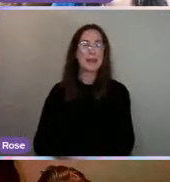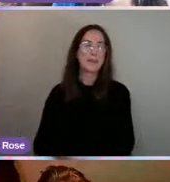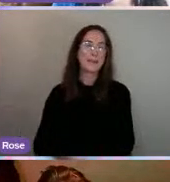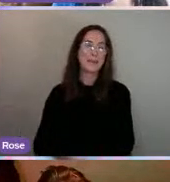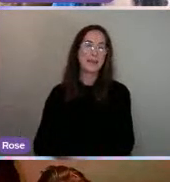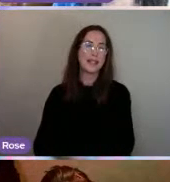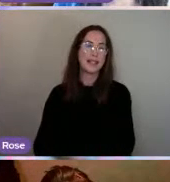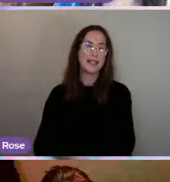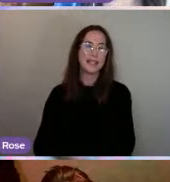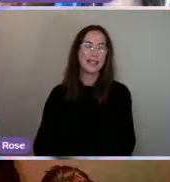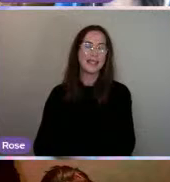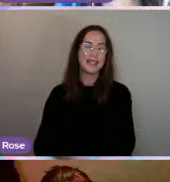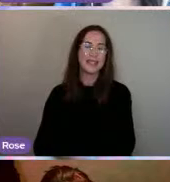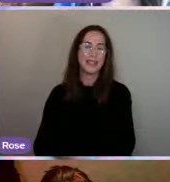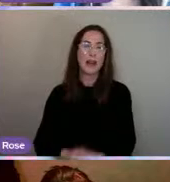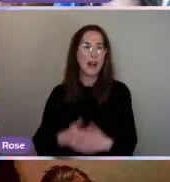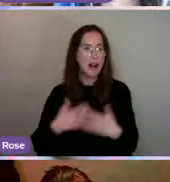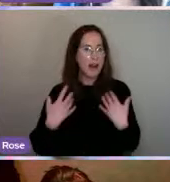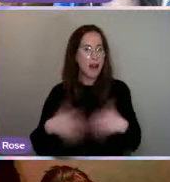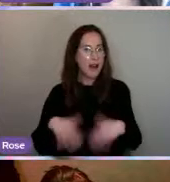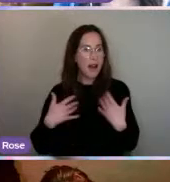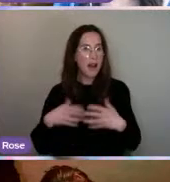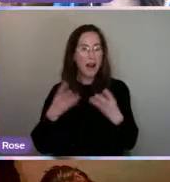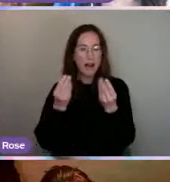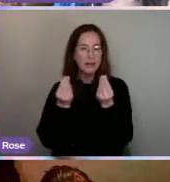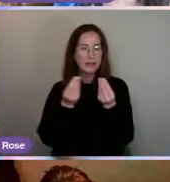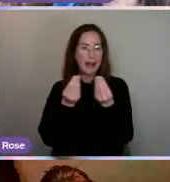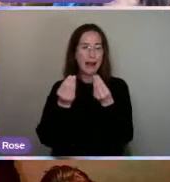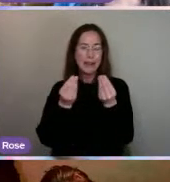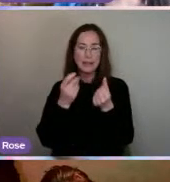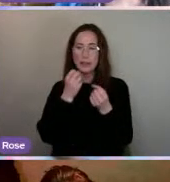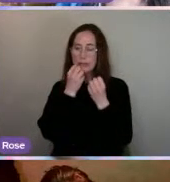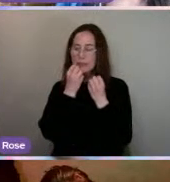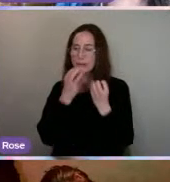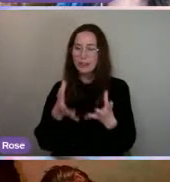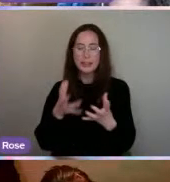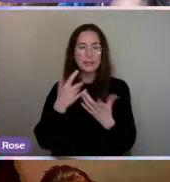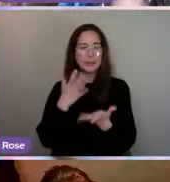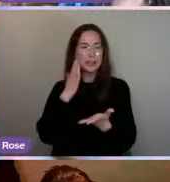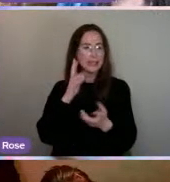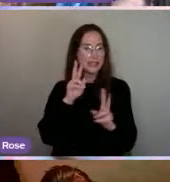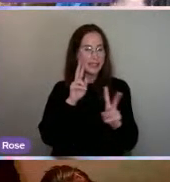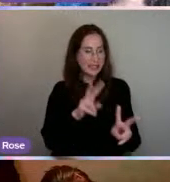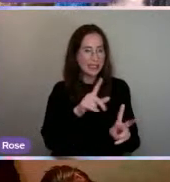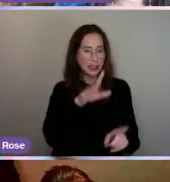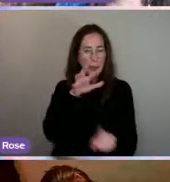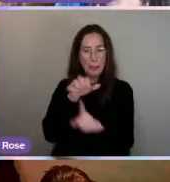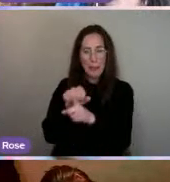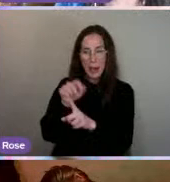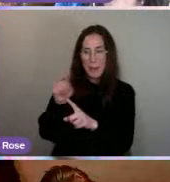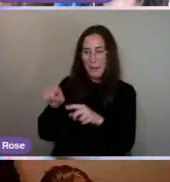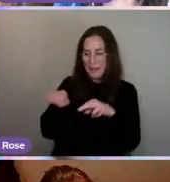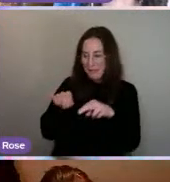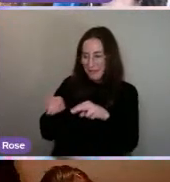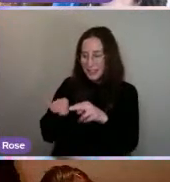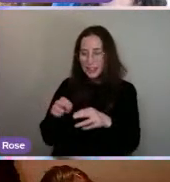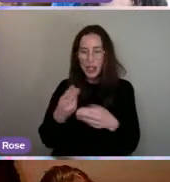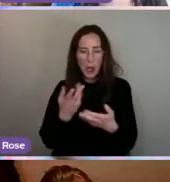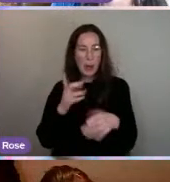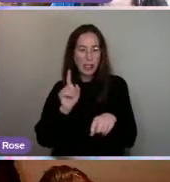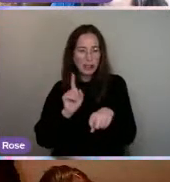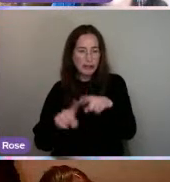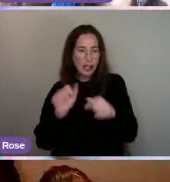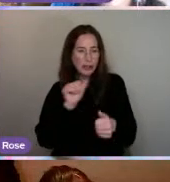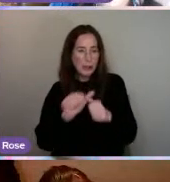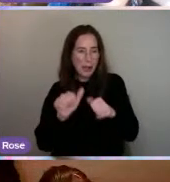You've got some brilliant textures going on there. can tell that you really watched the tutorial video and put it into practice, which is